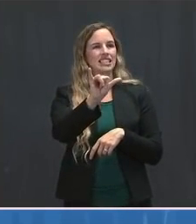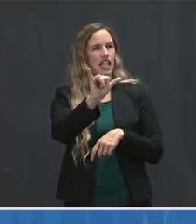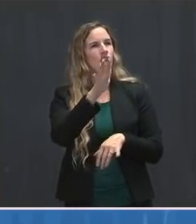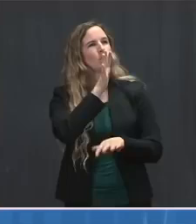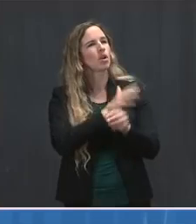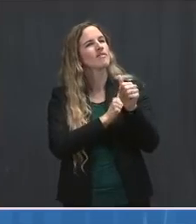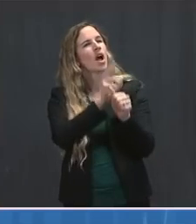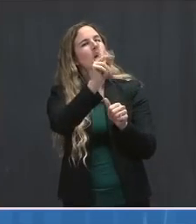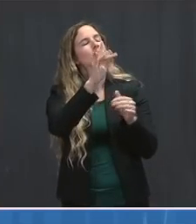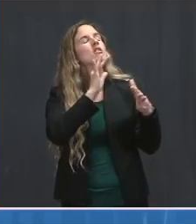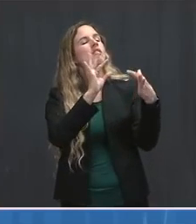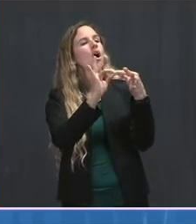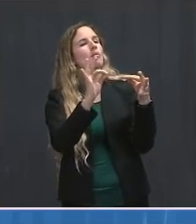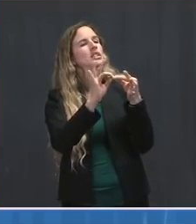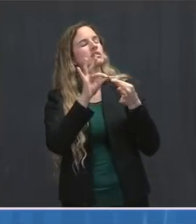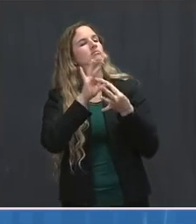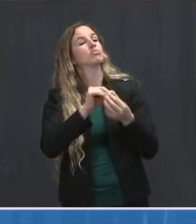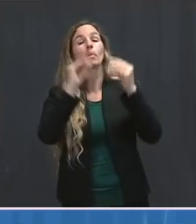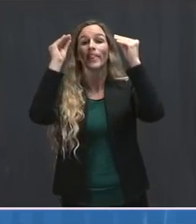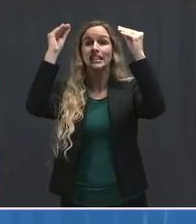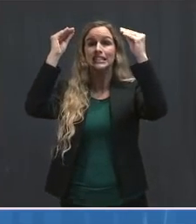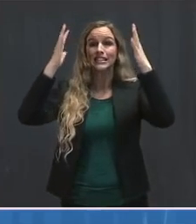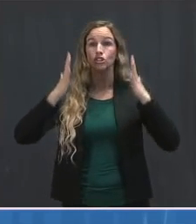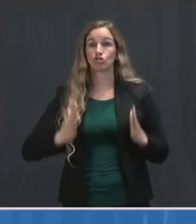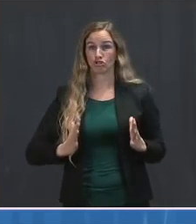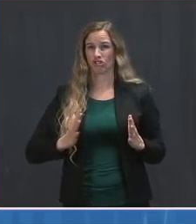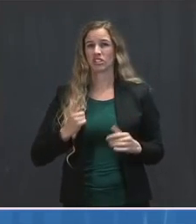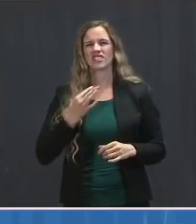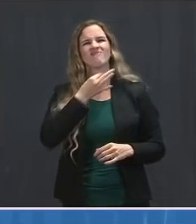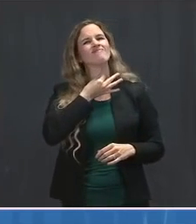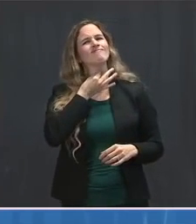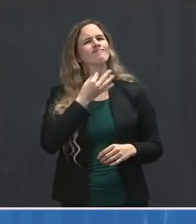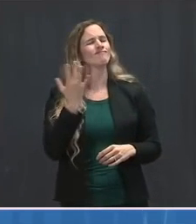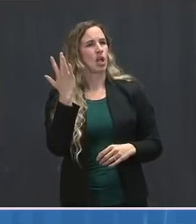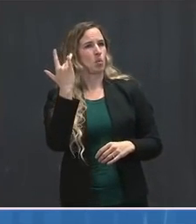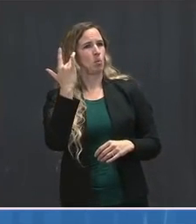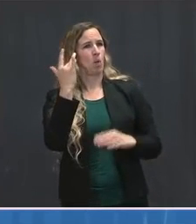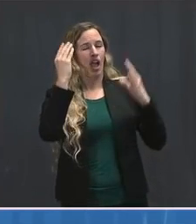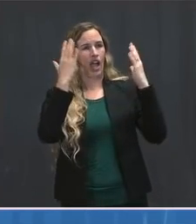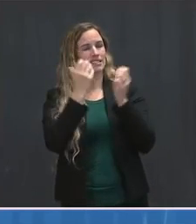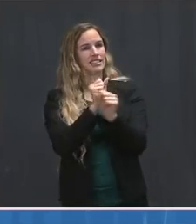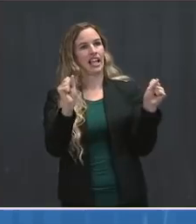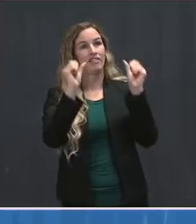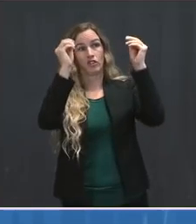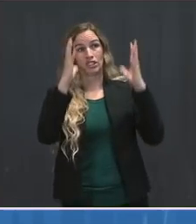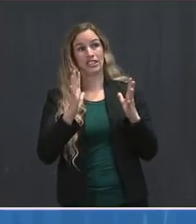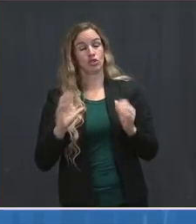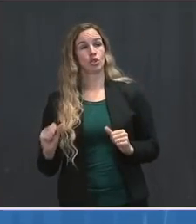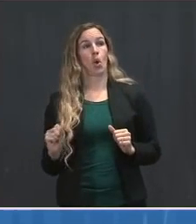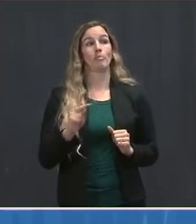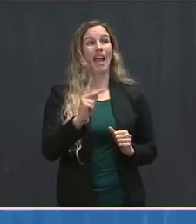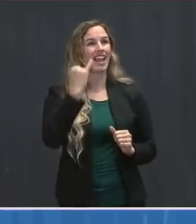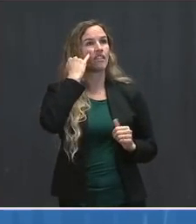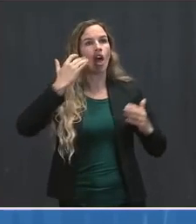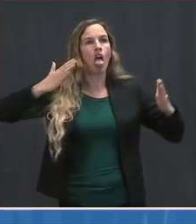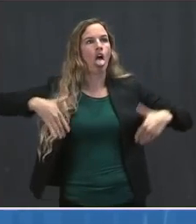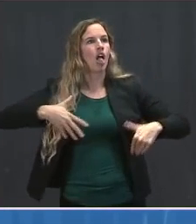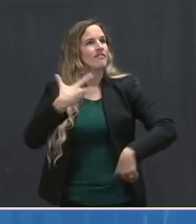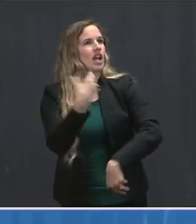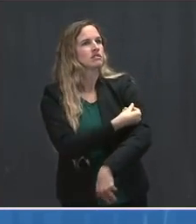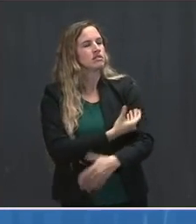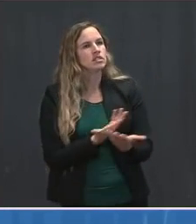her comments about teachers. We're wondering why it would be safe for teachers to return to the classroom if they have not been vaccinated,